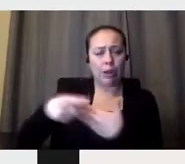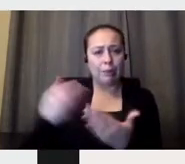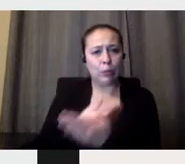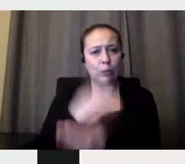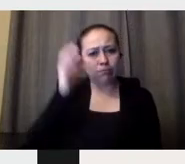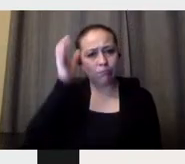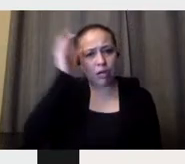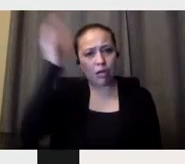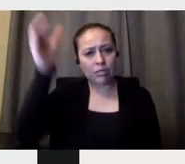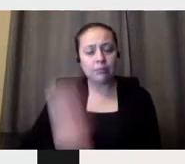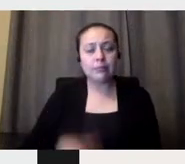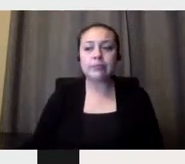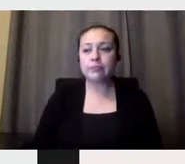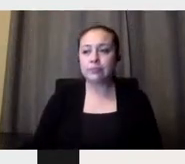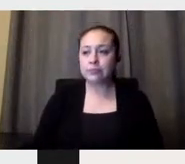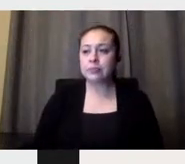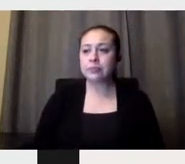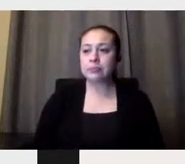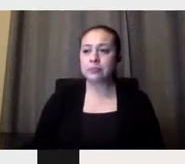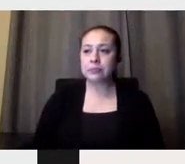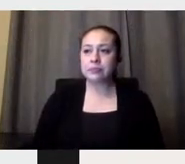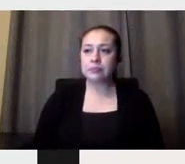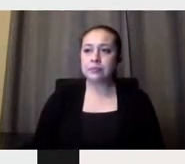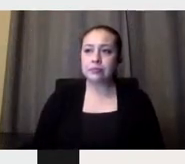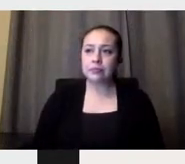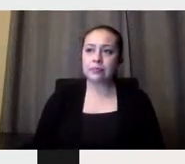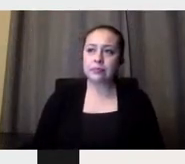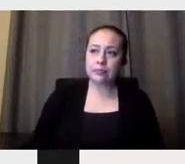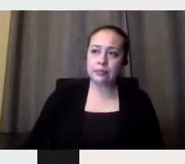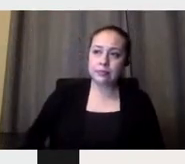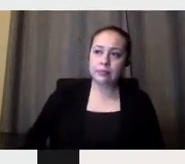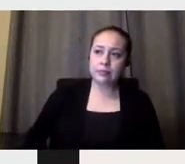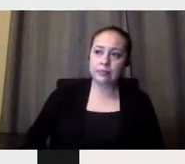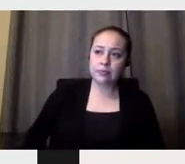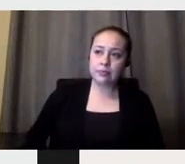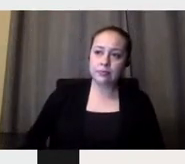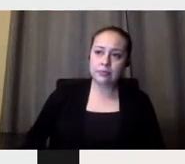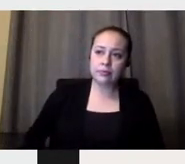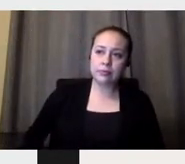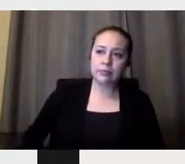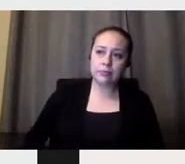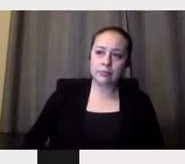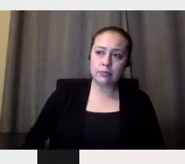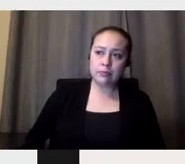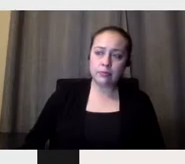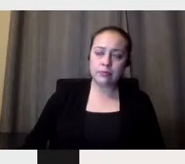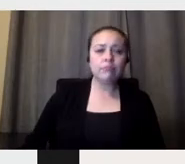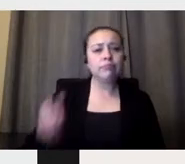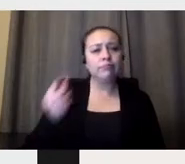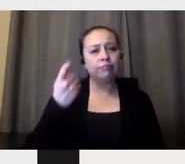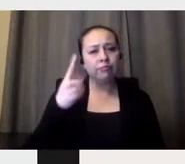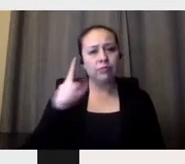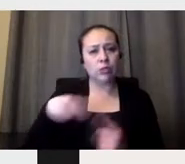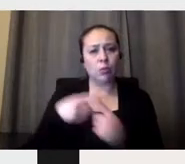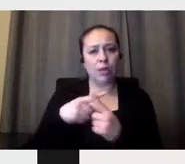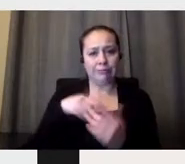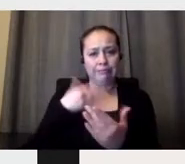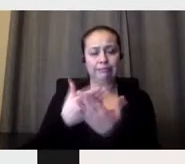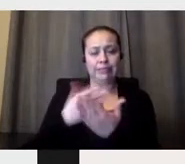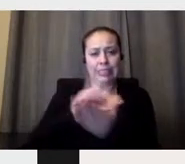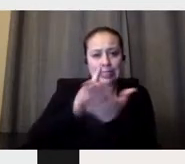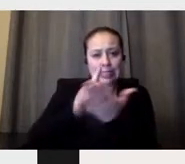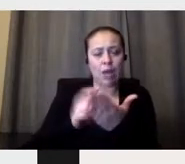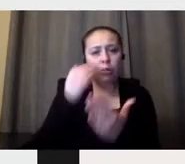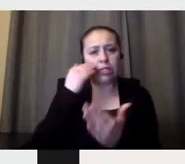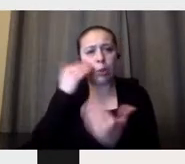example, that here in Uruguay when we design, we can notice the limitations. Okay, it's not that